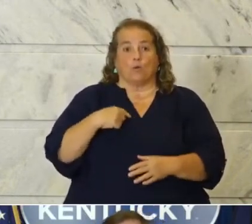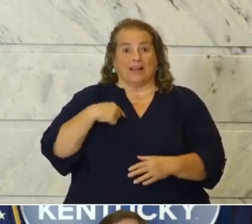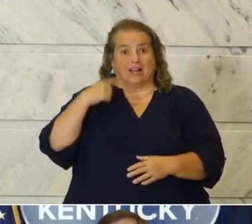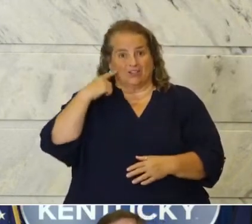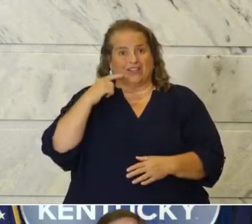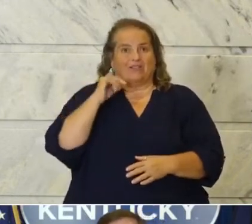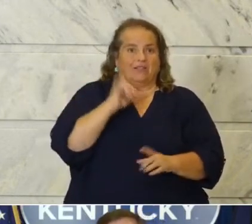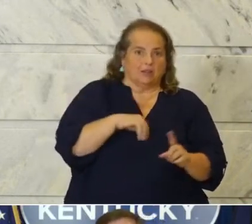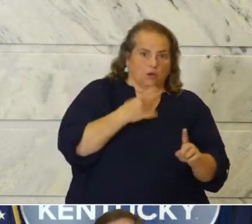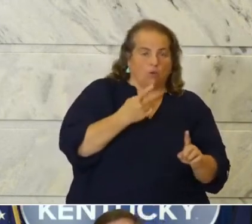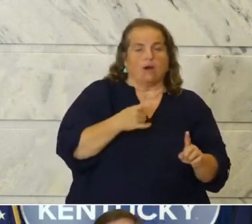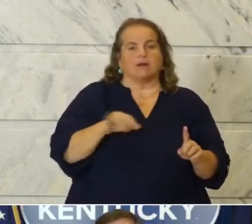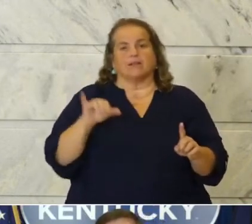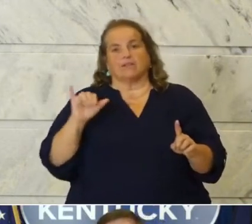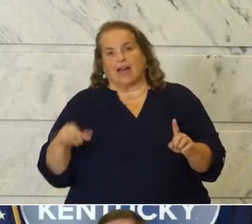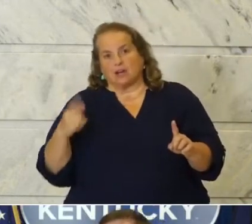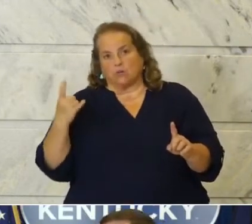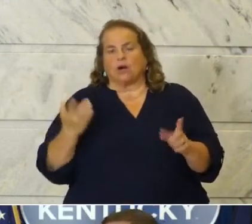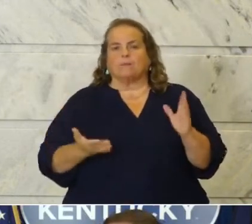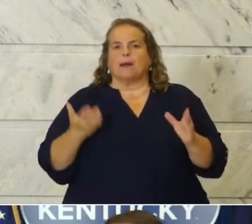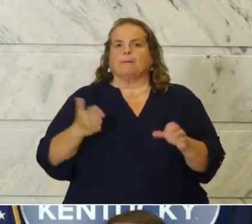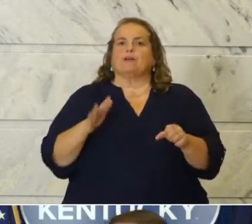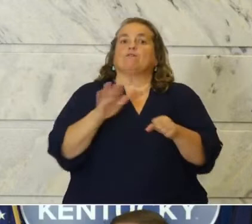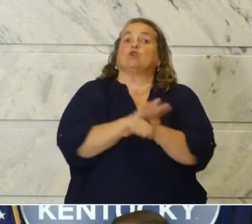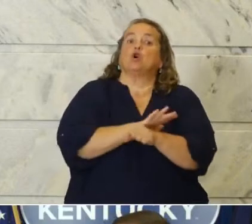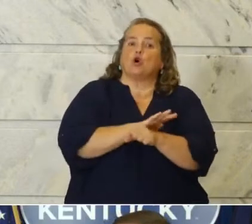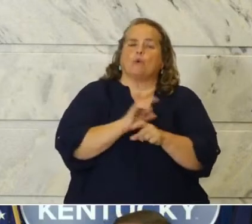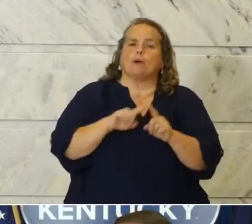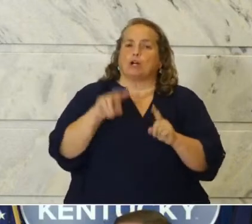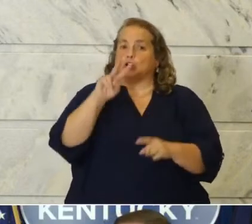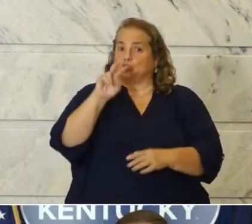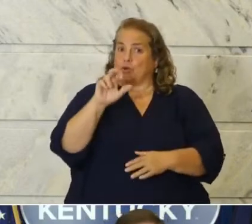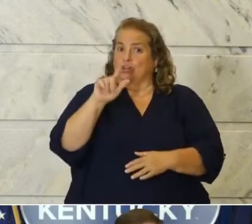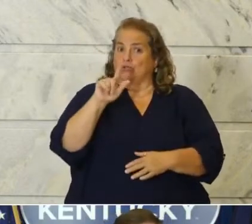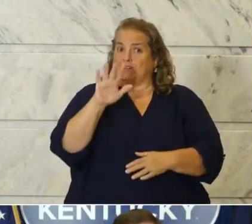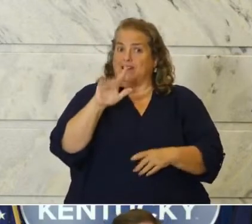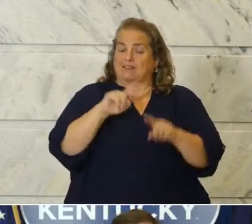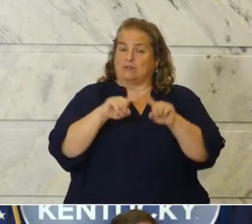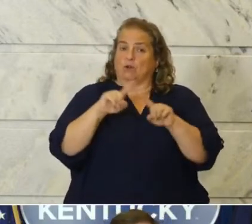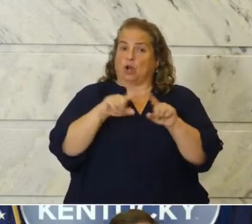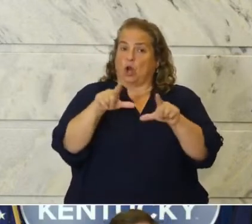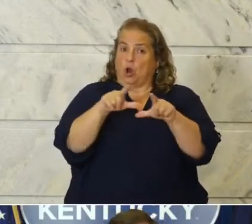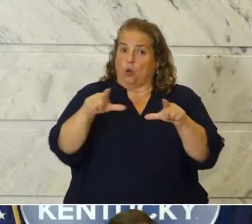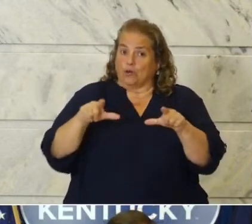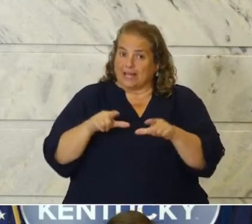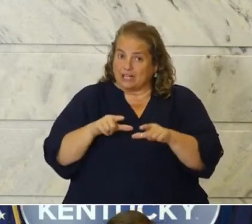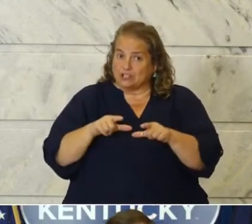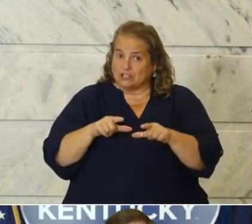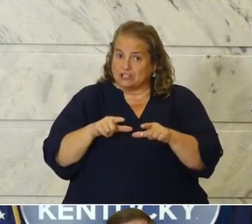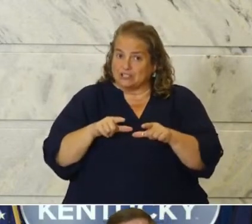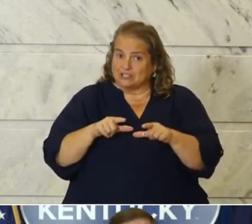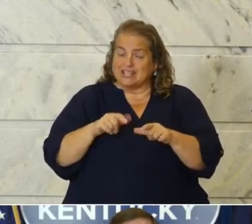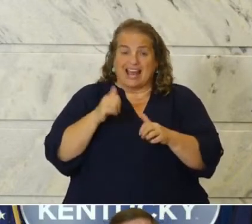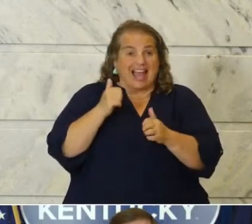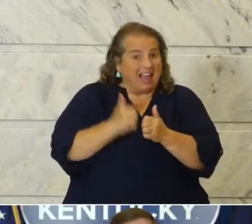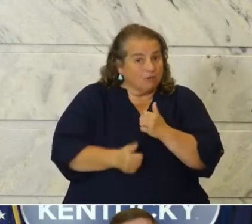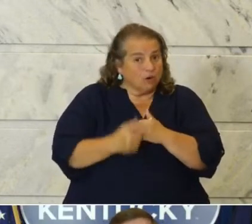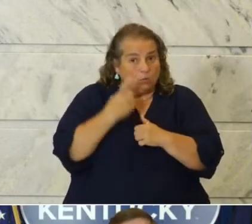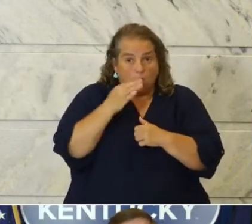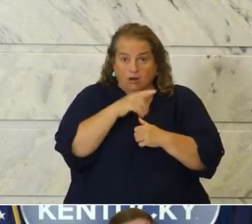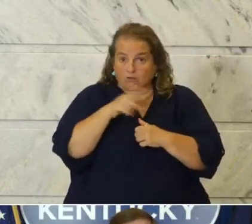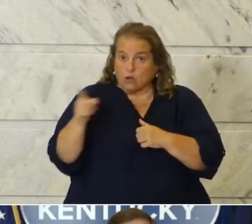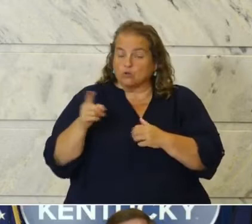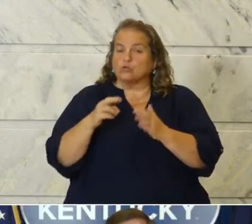this one or that one may be full, but 225 locations, every single one